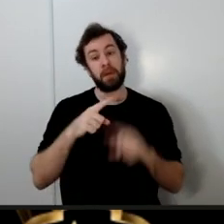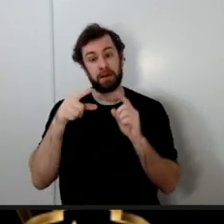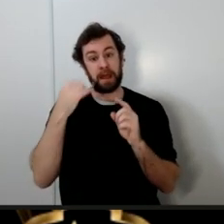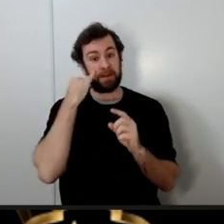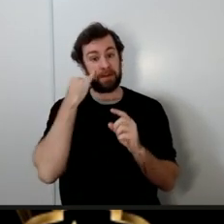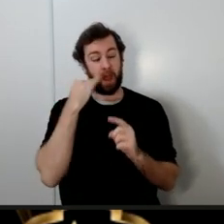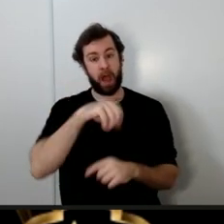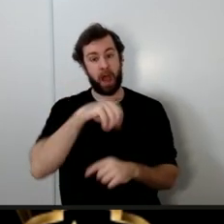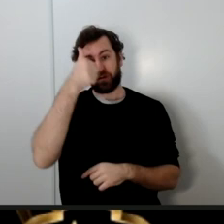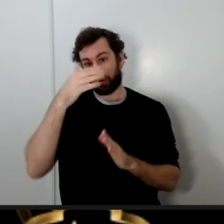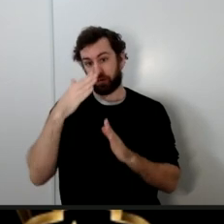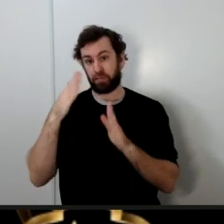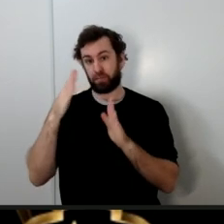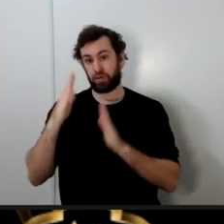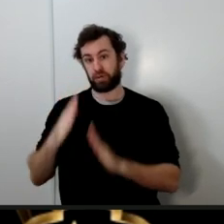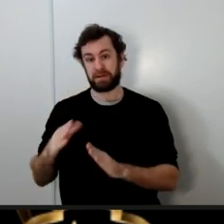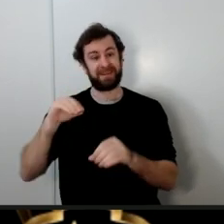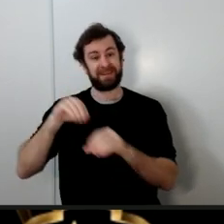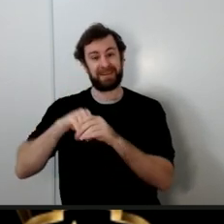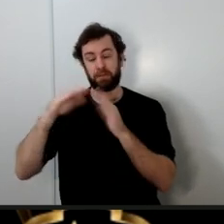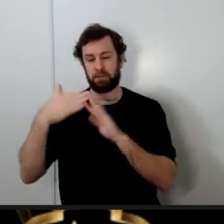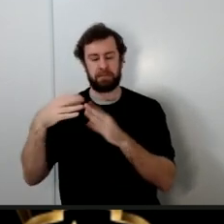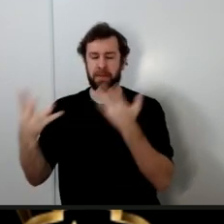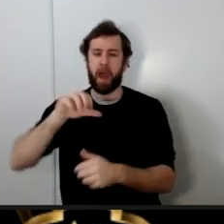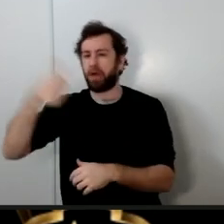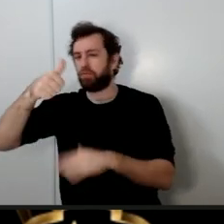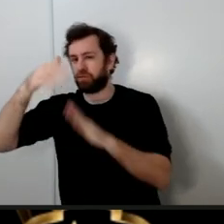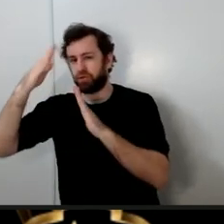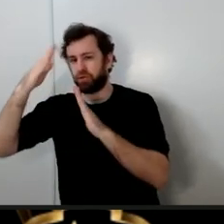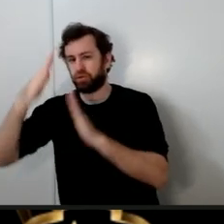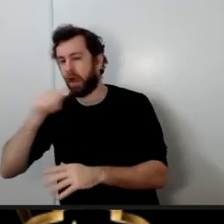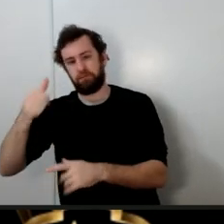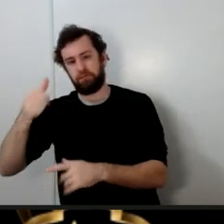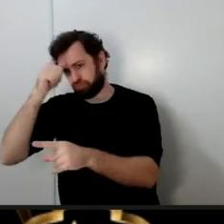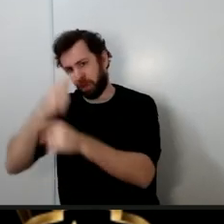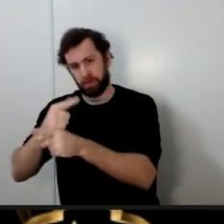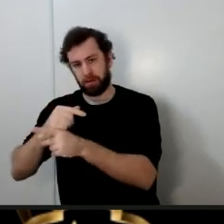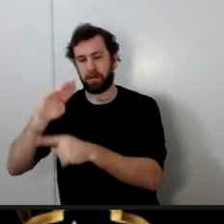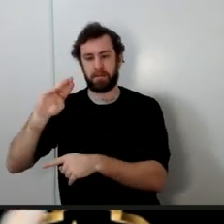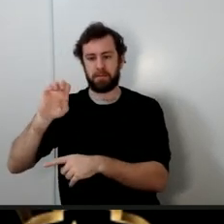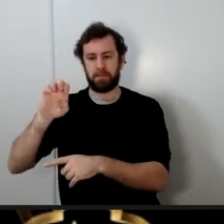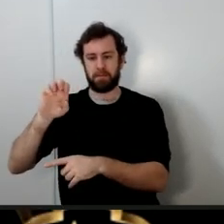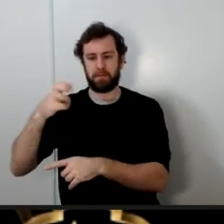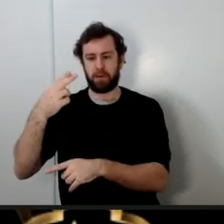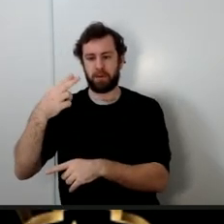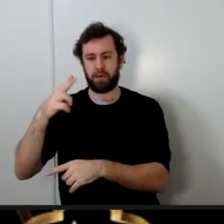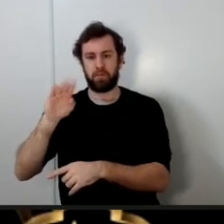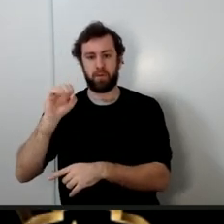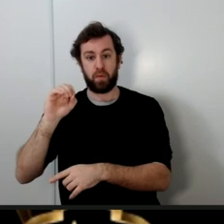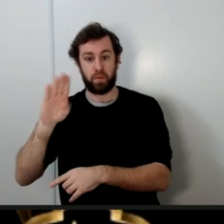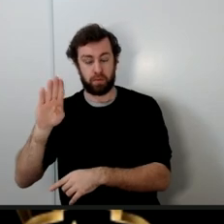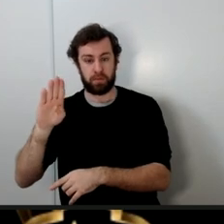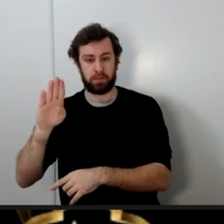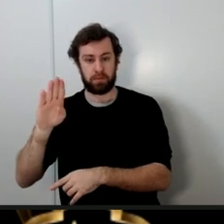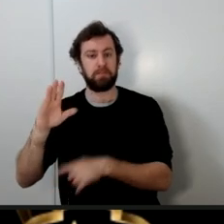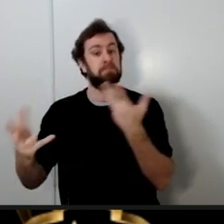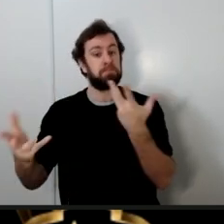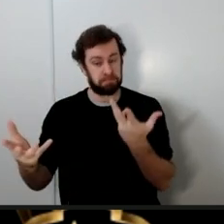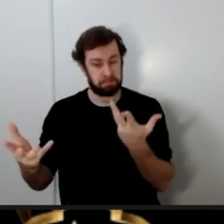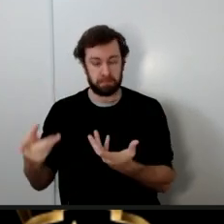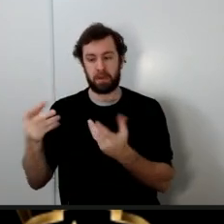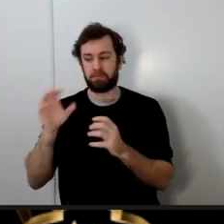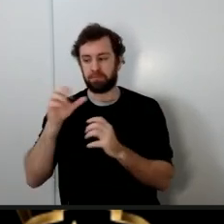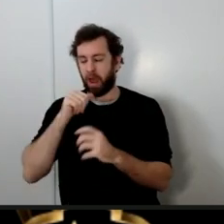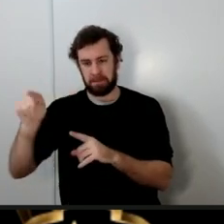figure in the community not brother Mahbub someone else who's had a history of physically